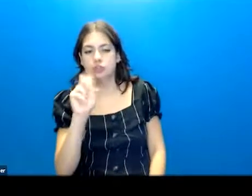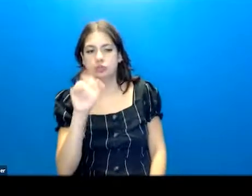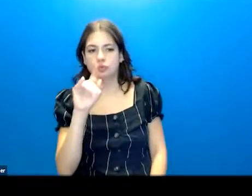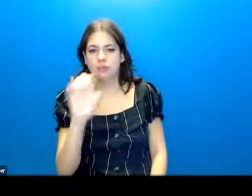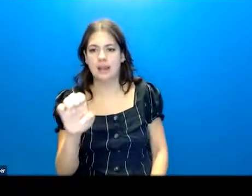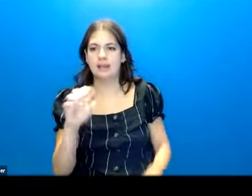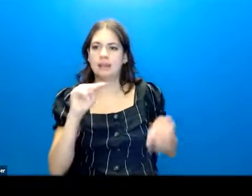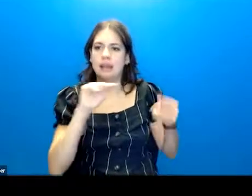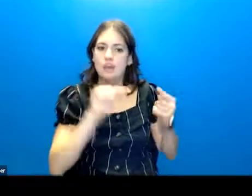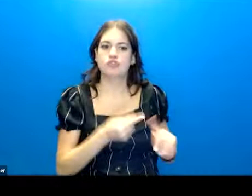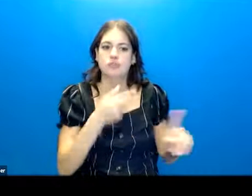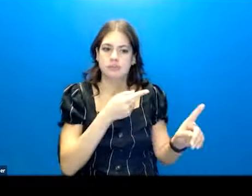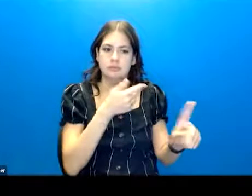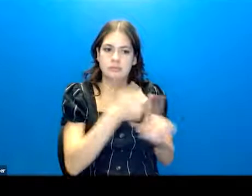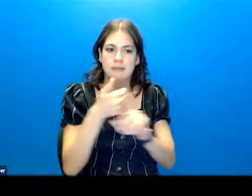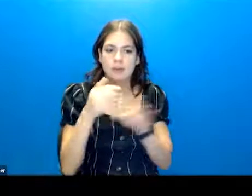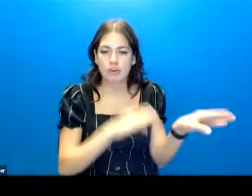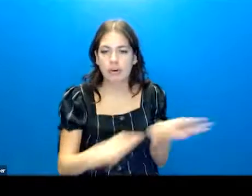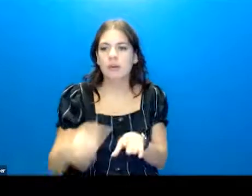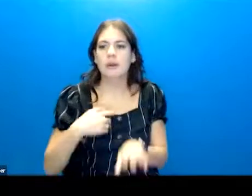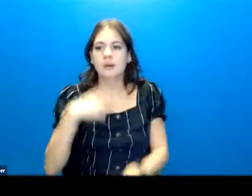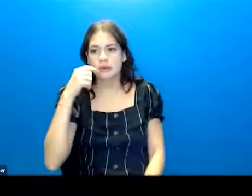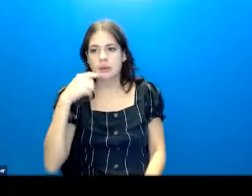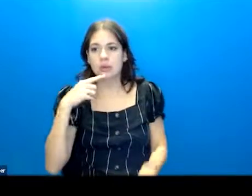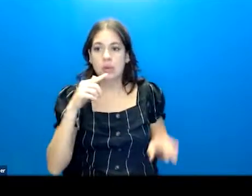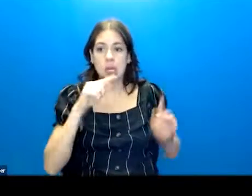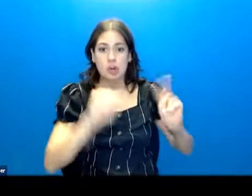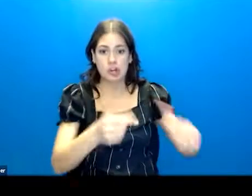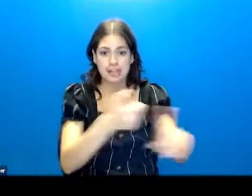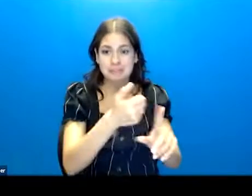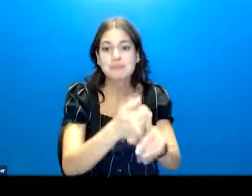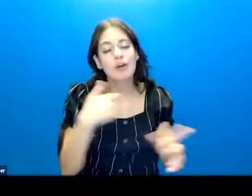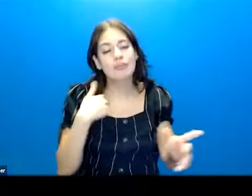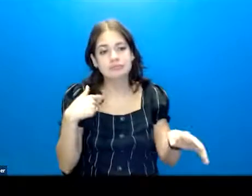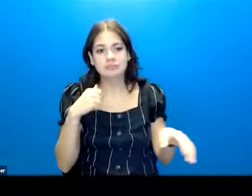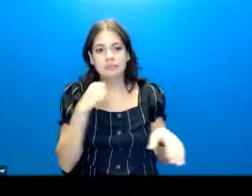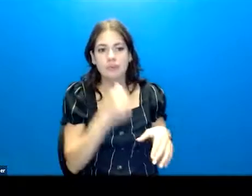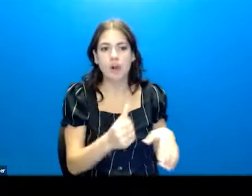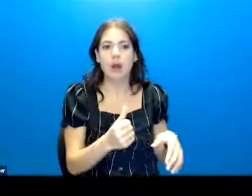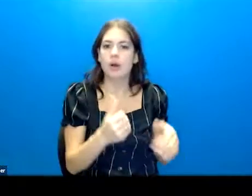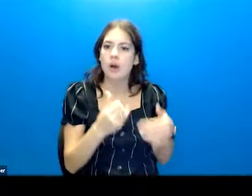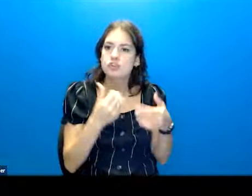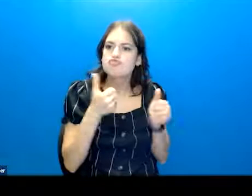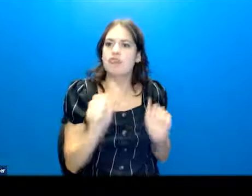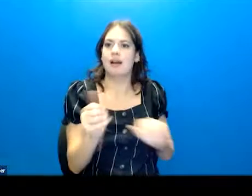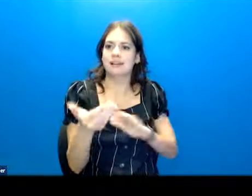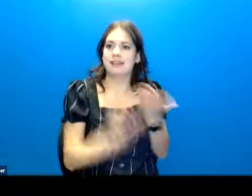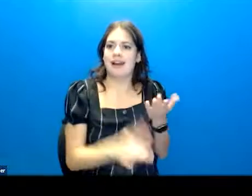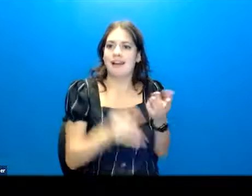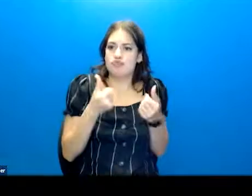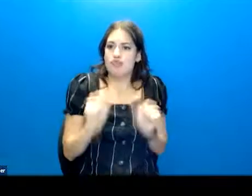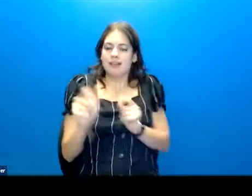Because when folks engage in non-suicidal self-injurious behavior, they aren't in, they're not trying to die. They're trying to cope.